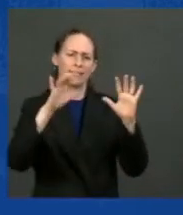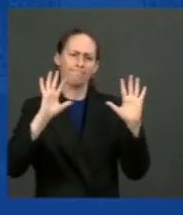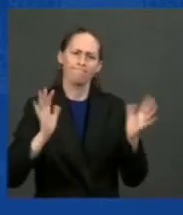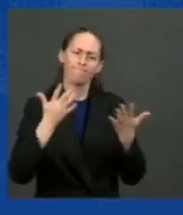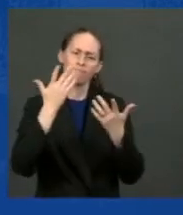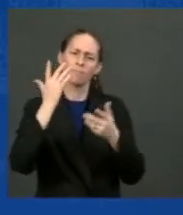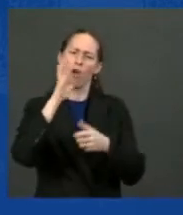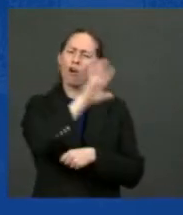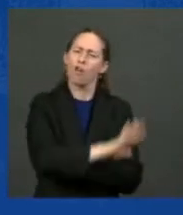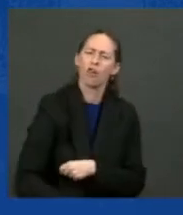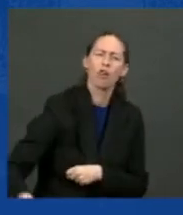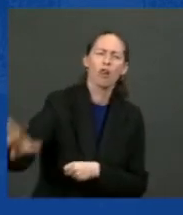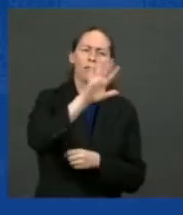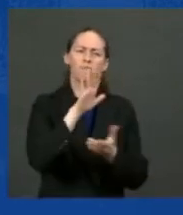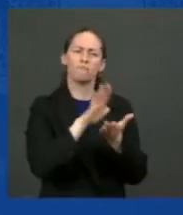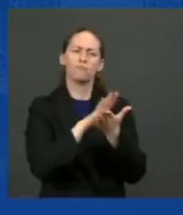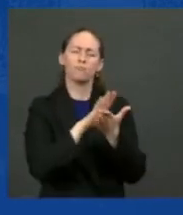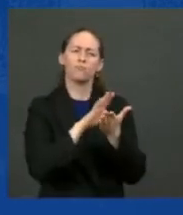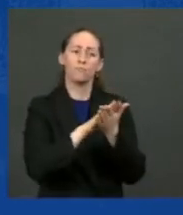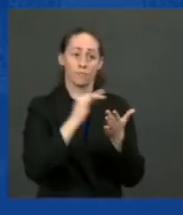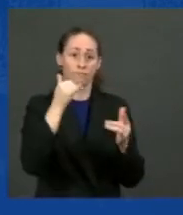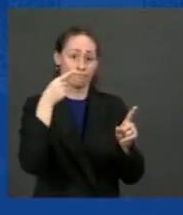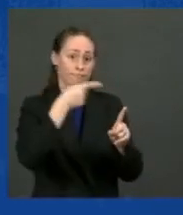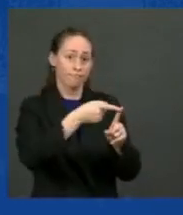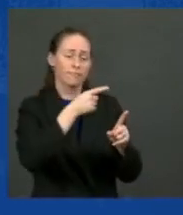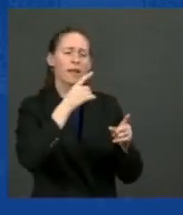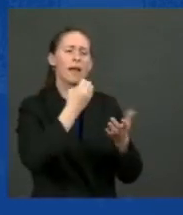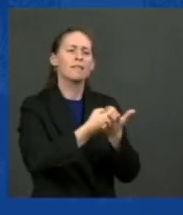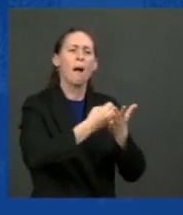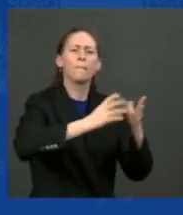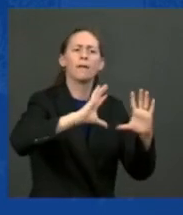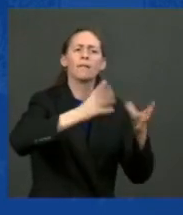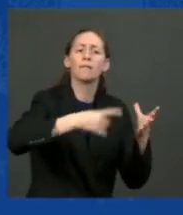Organization of Economic Cooperation and Development ranks America